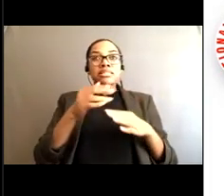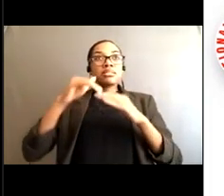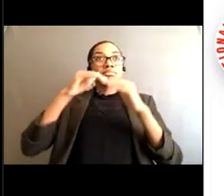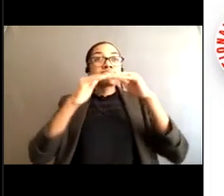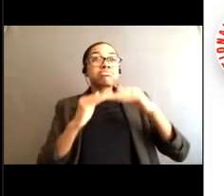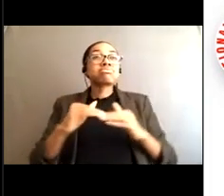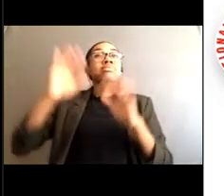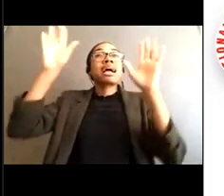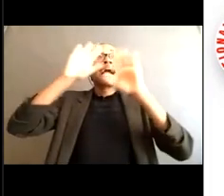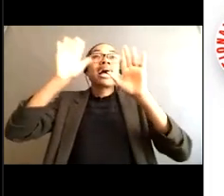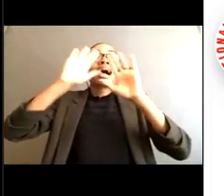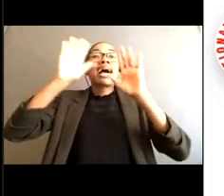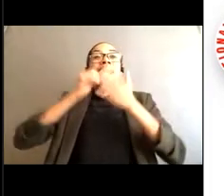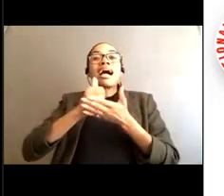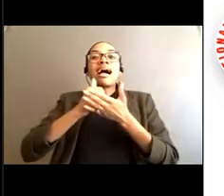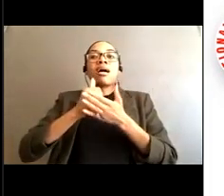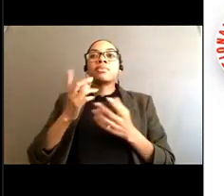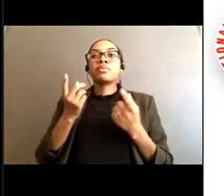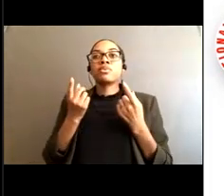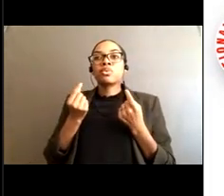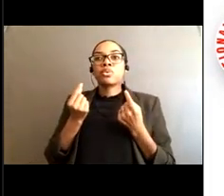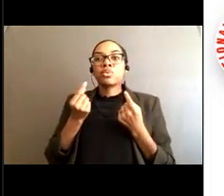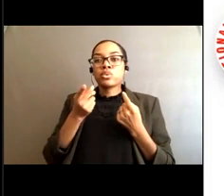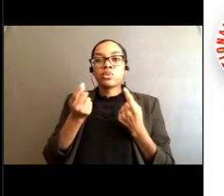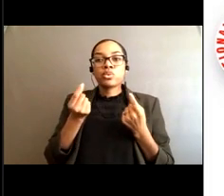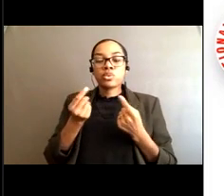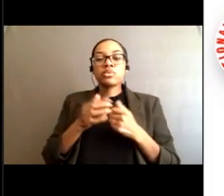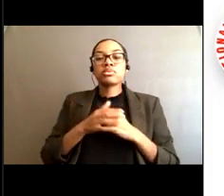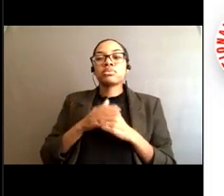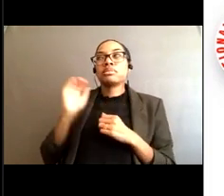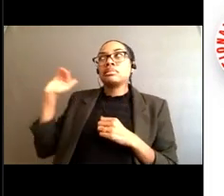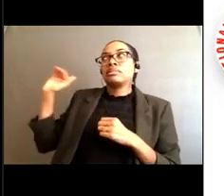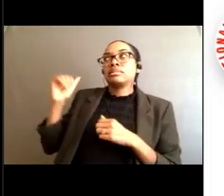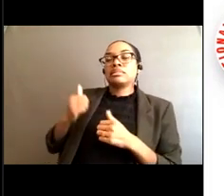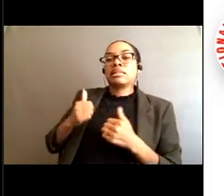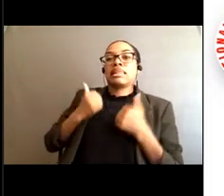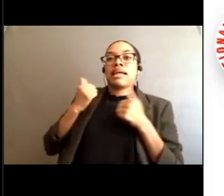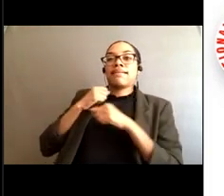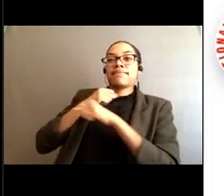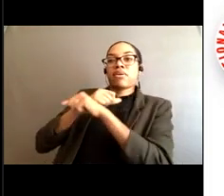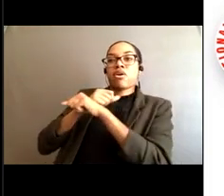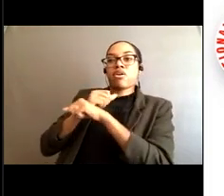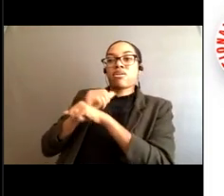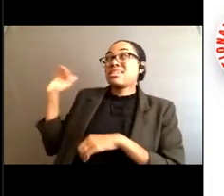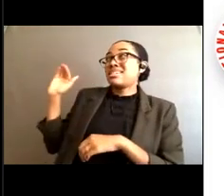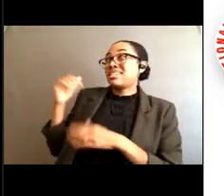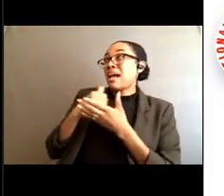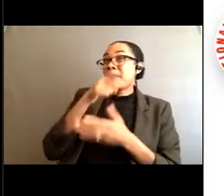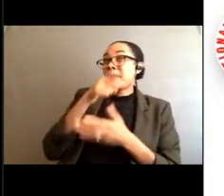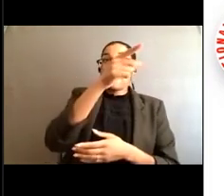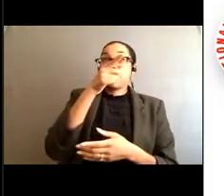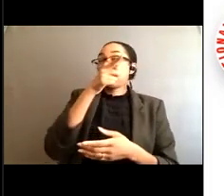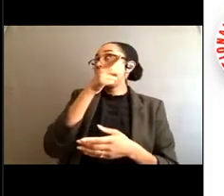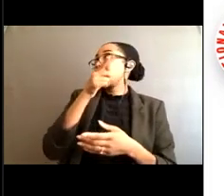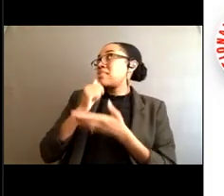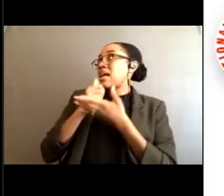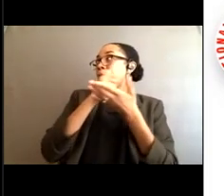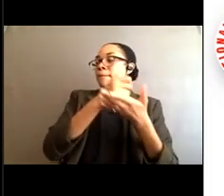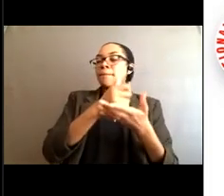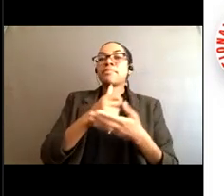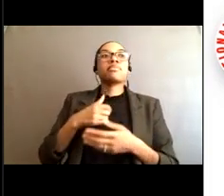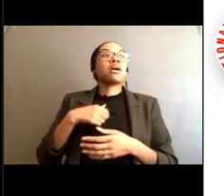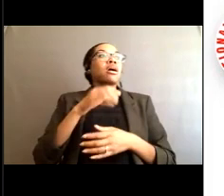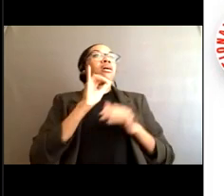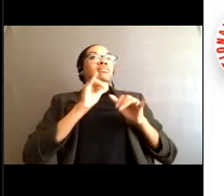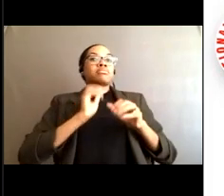the best option is to get help from a lifeguard. So when you go to the beach make sure you can see your nearest lifeguard so you